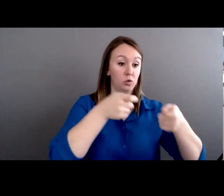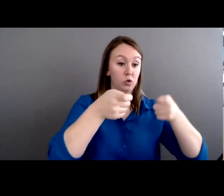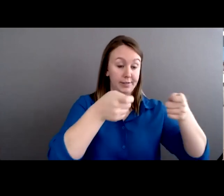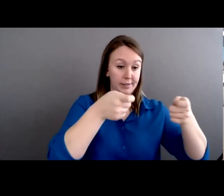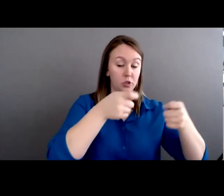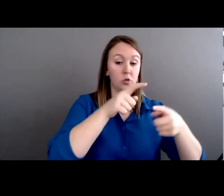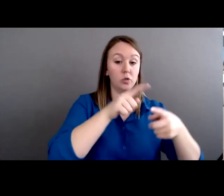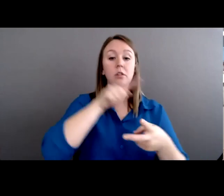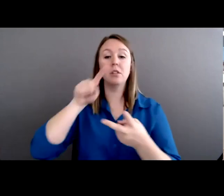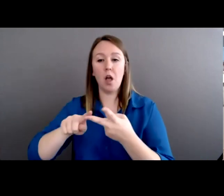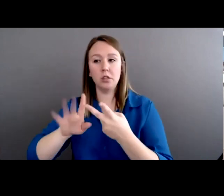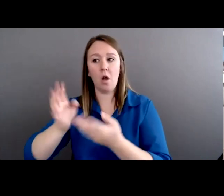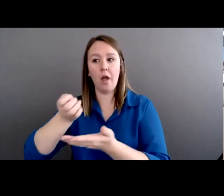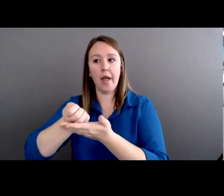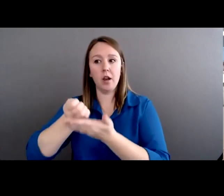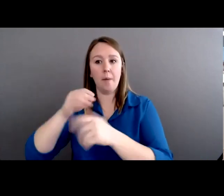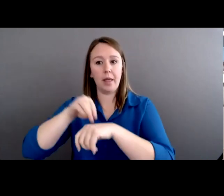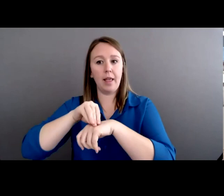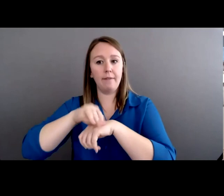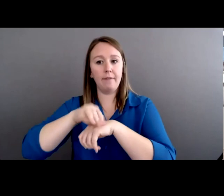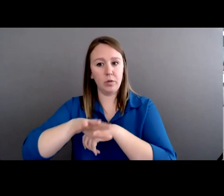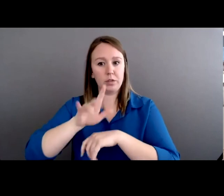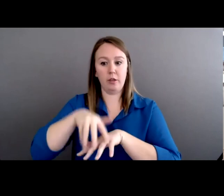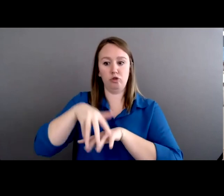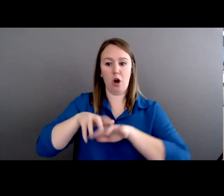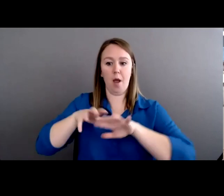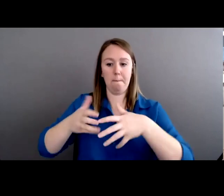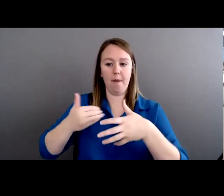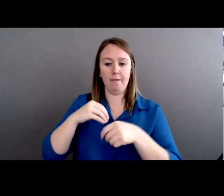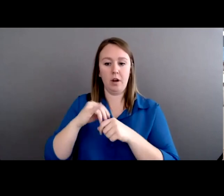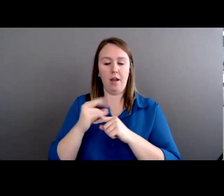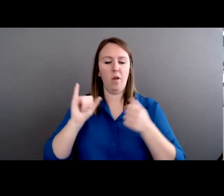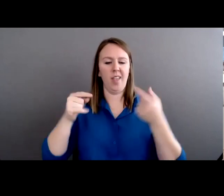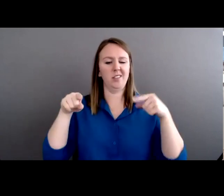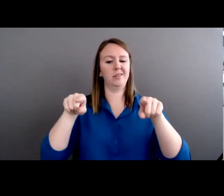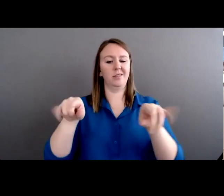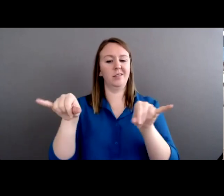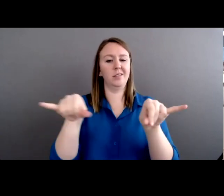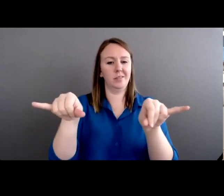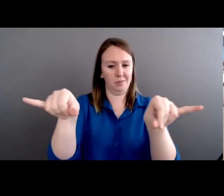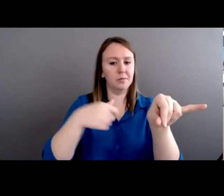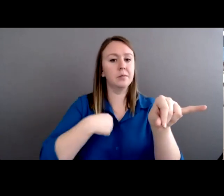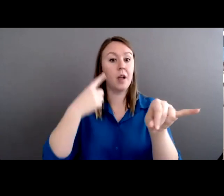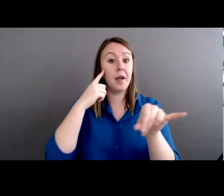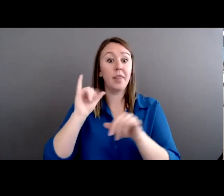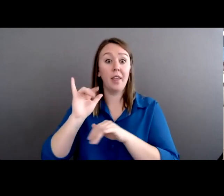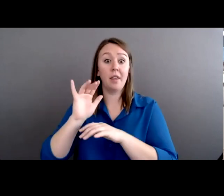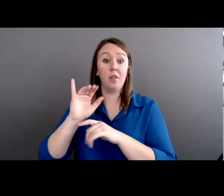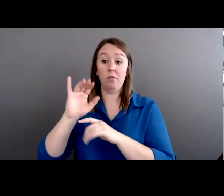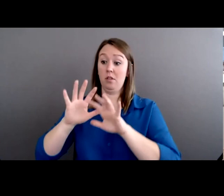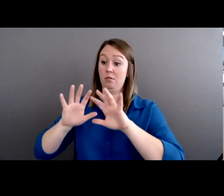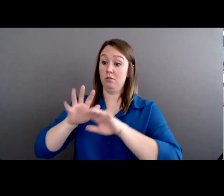of economic influence tribes have in Idaho. I think that the five tribes in Idaho collectively inject about $39 million into the